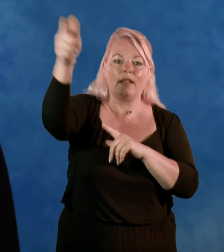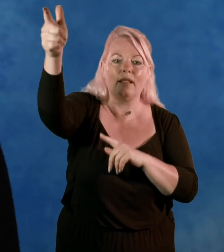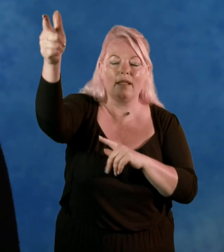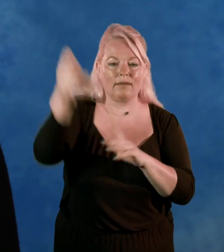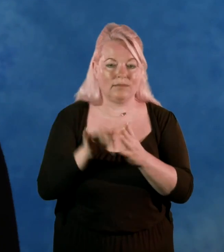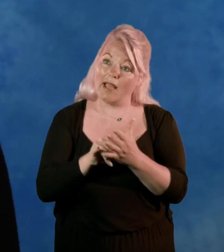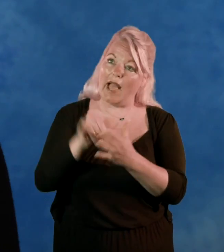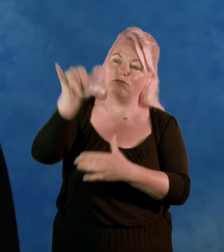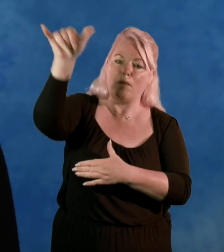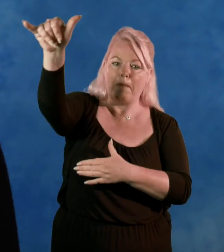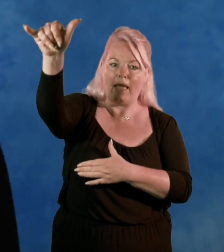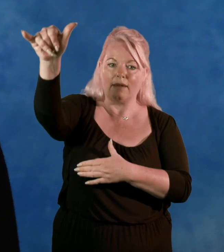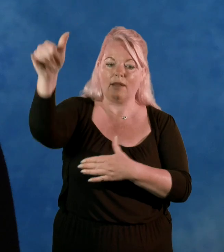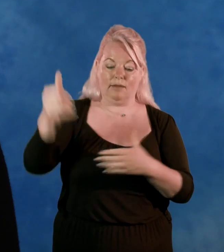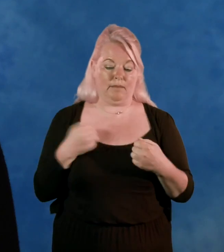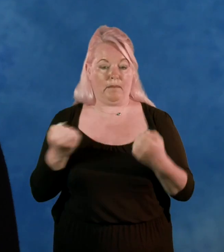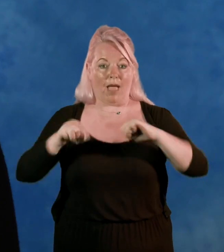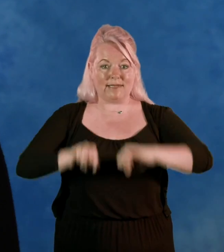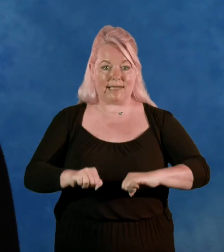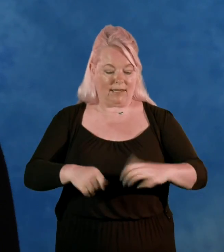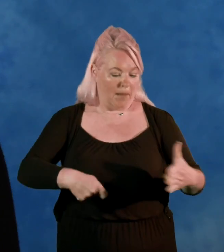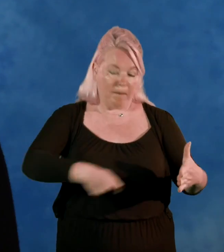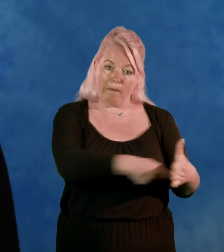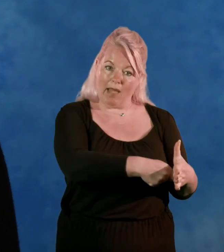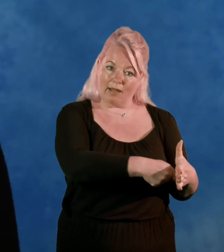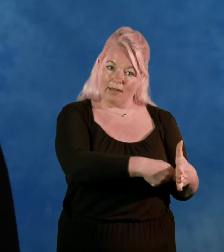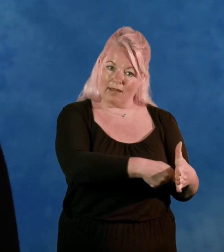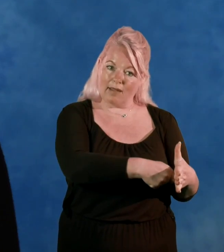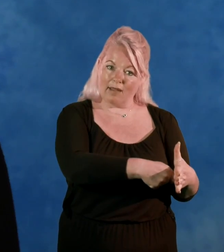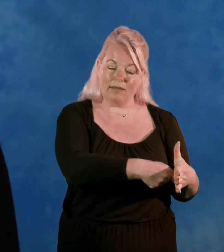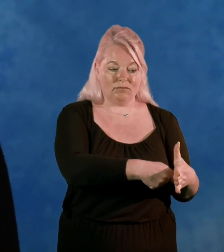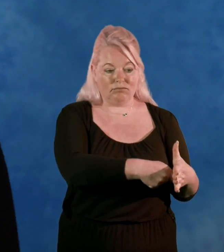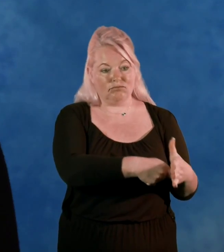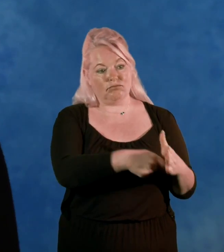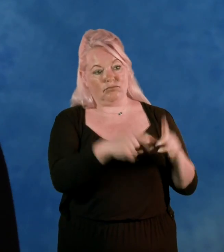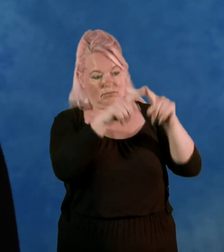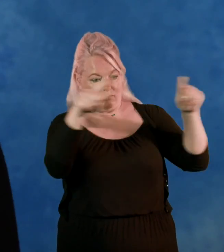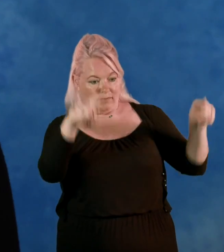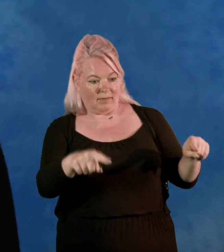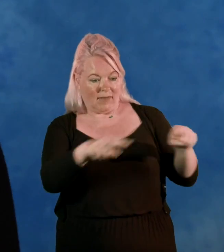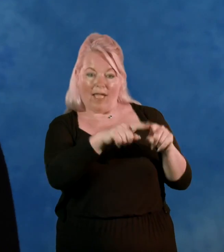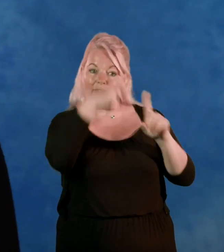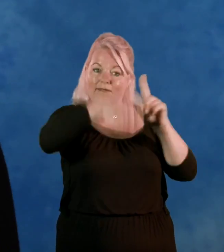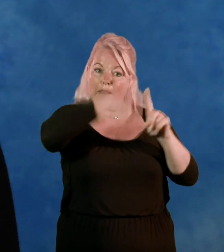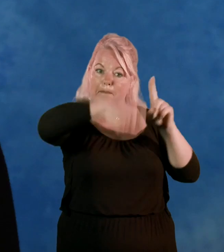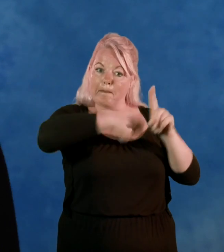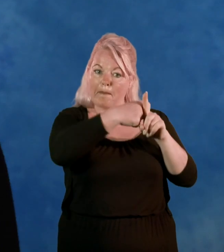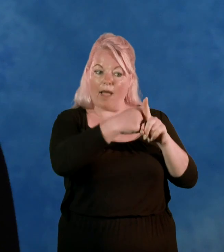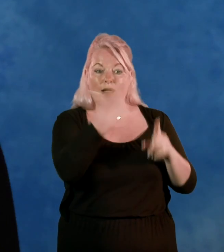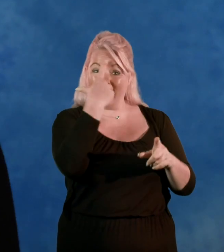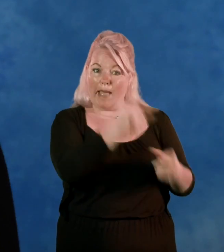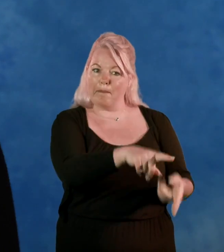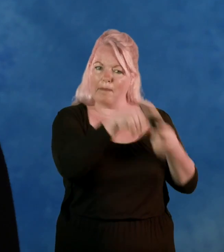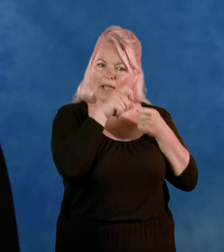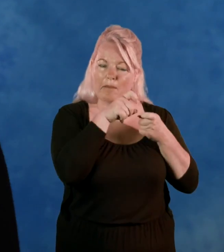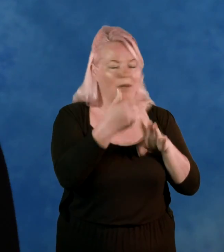because it means it can plug into the seat and I can hear the film sound which was always